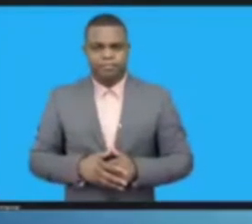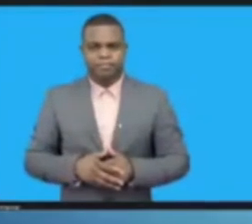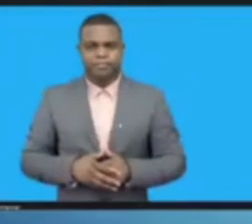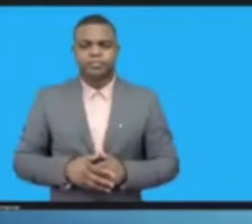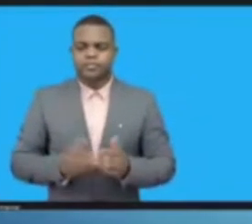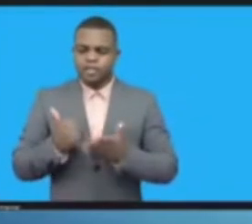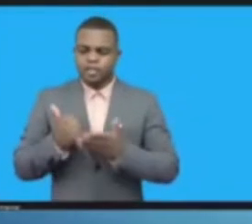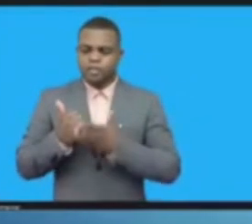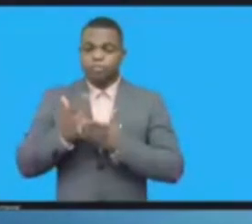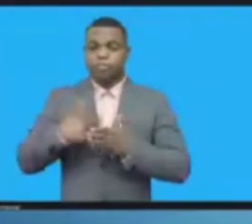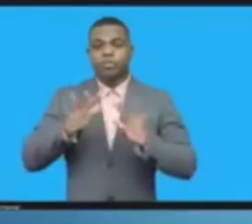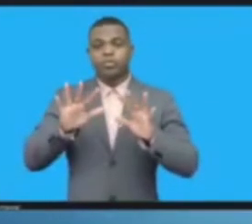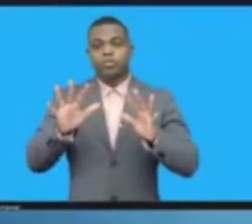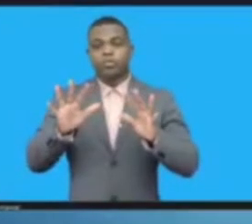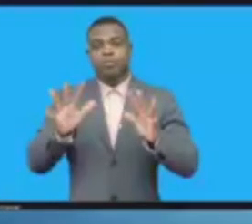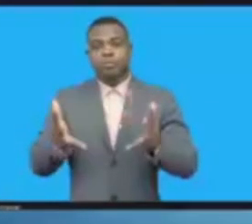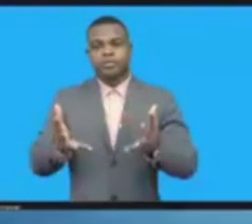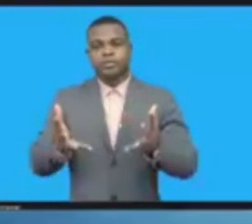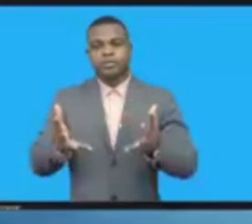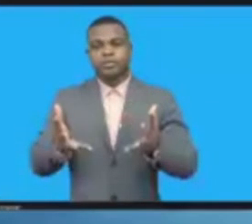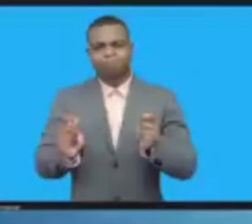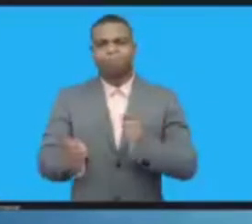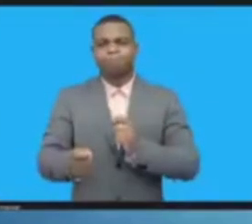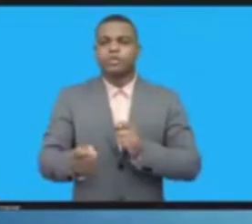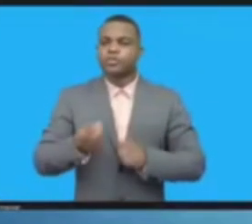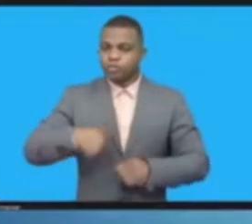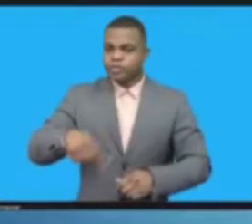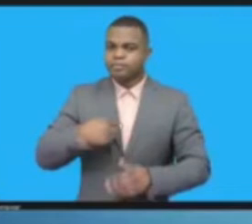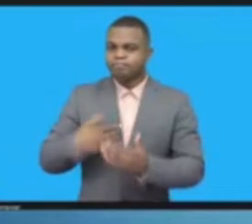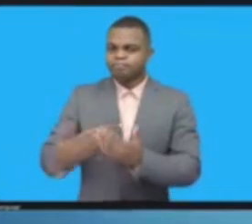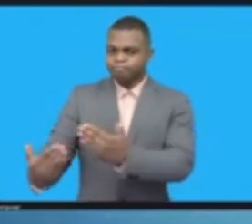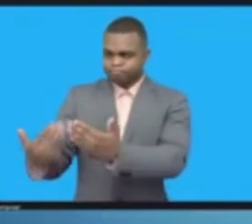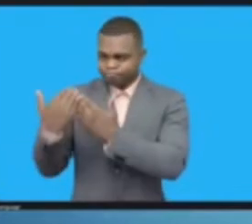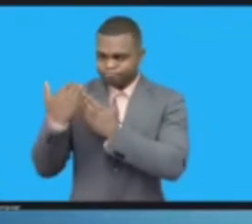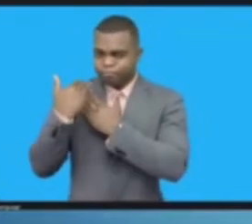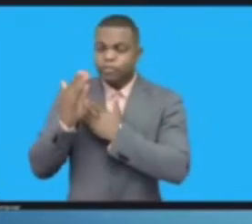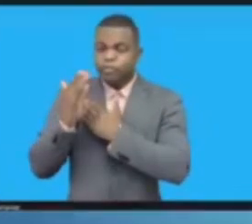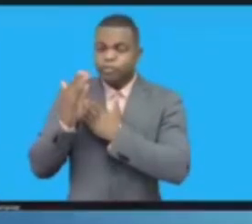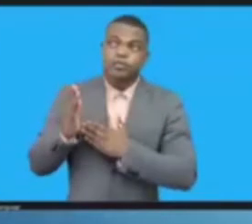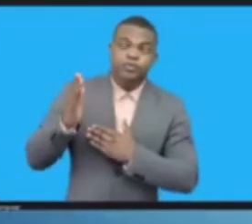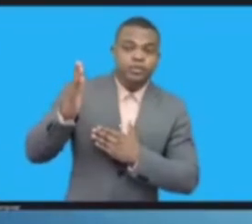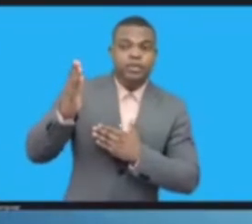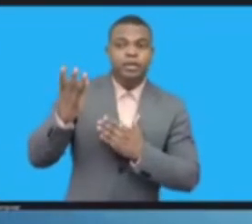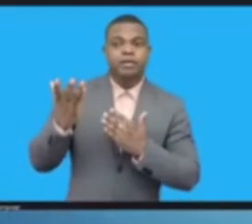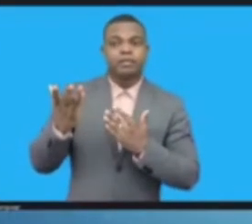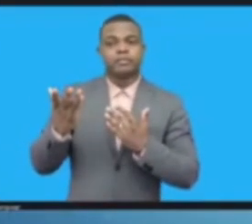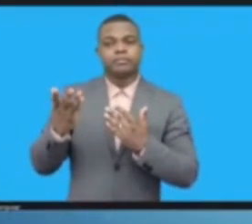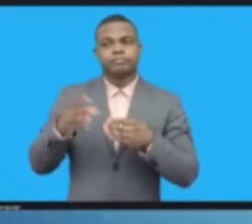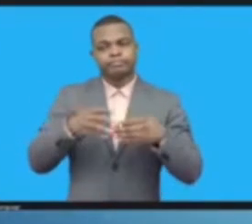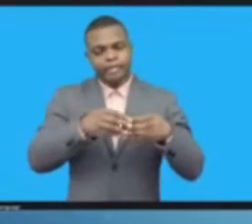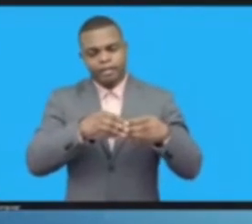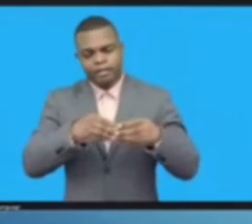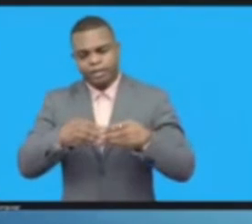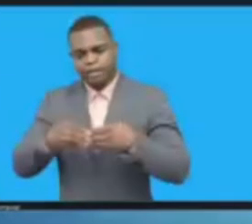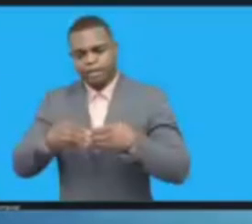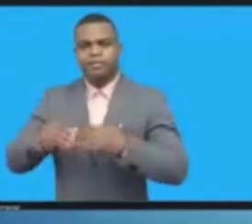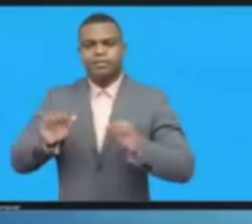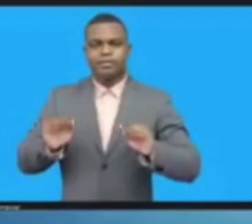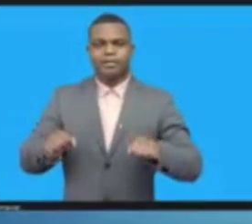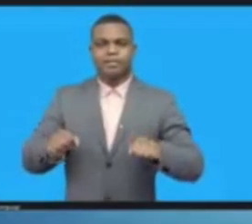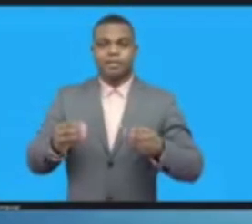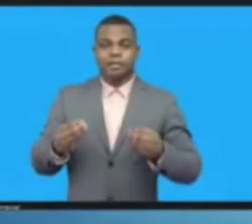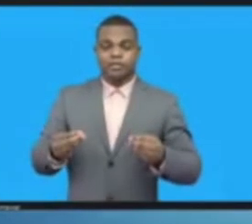beneficial and not destructive. So that people are empowered by the positive potential of